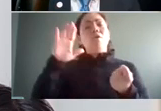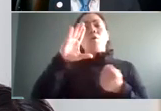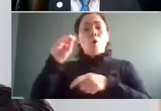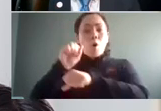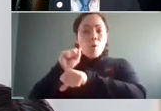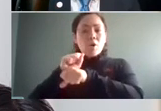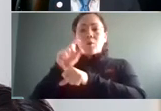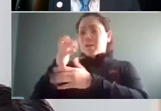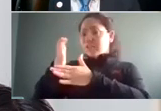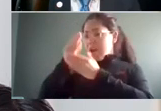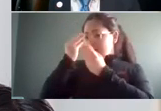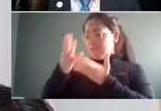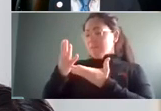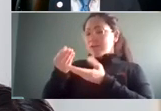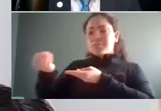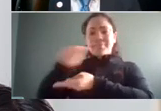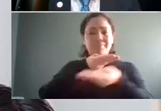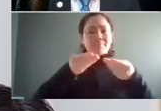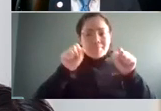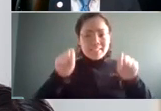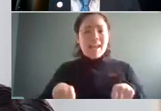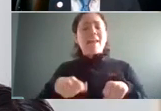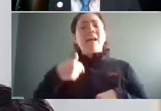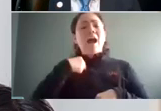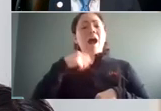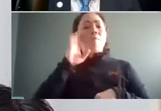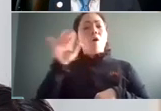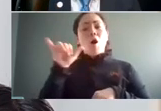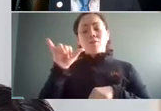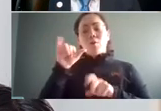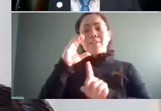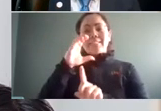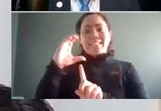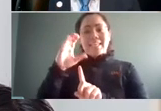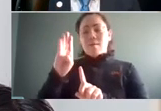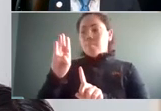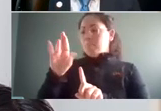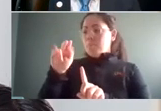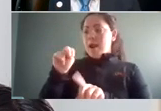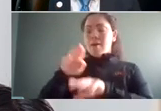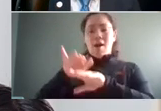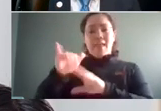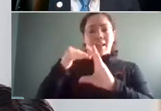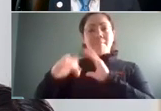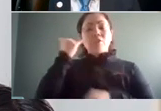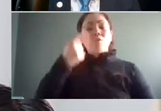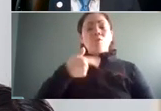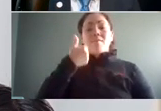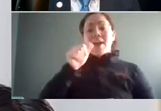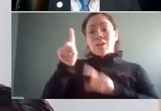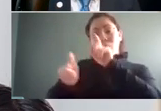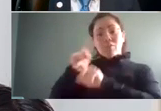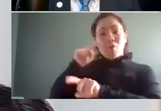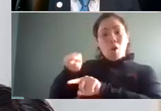information can be easily shared i'm going to copy brian on that email so if you have any additional questions for